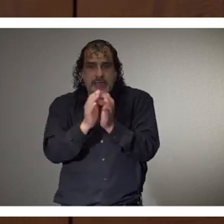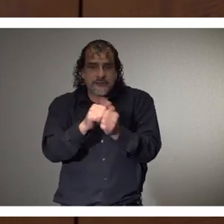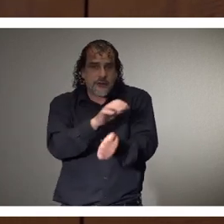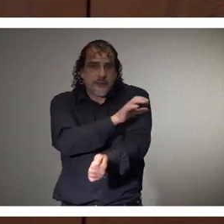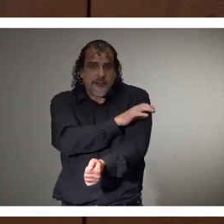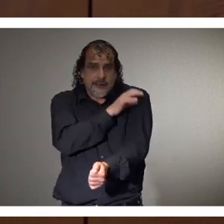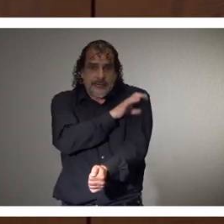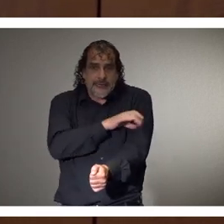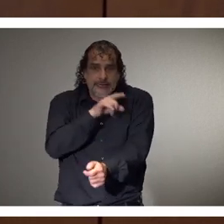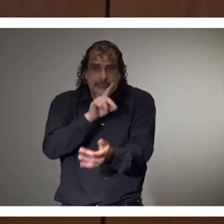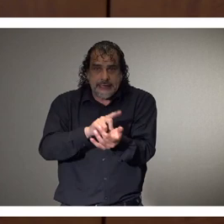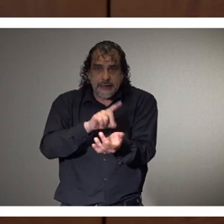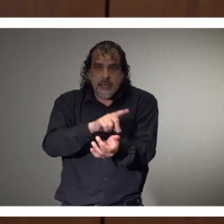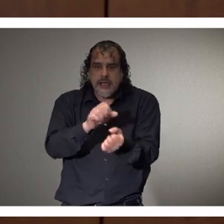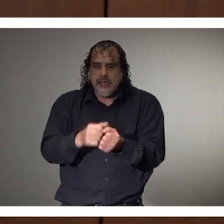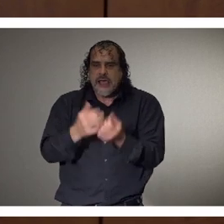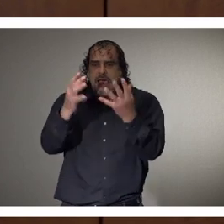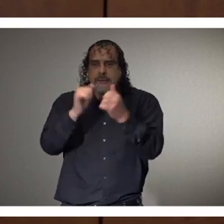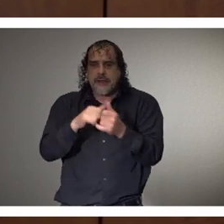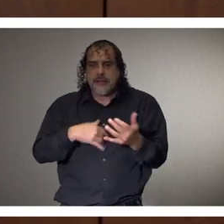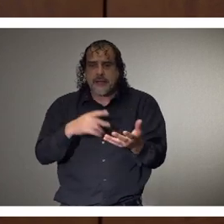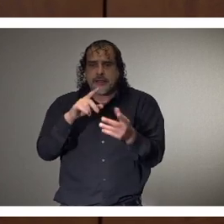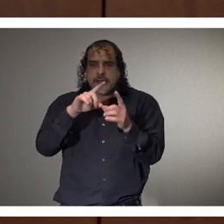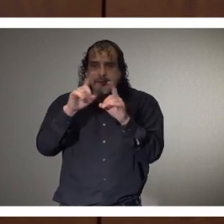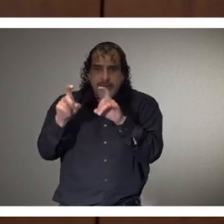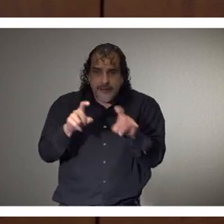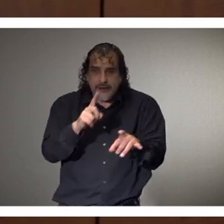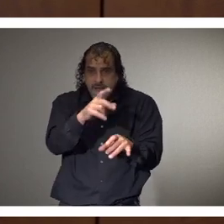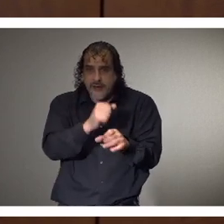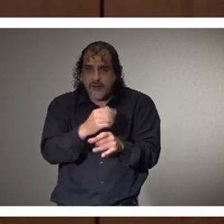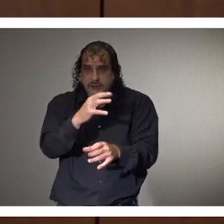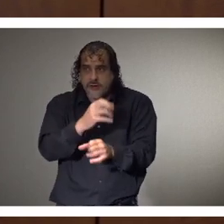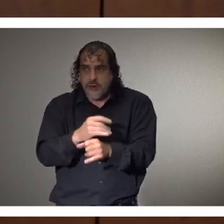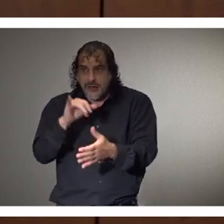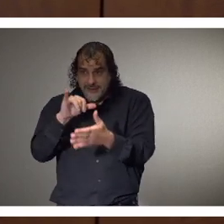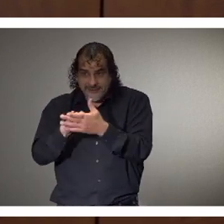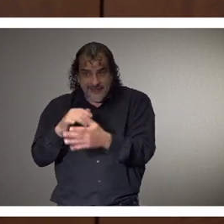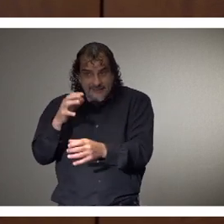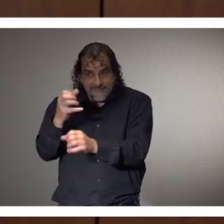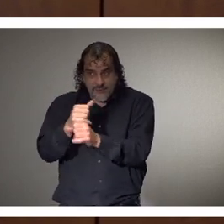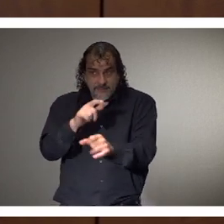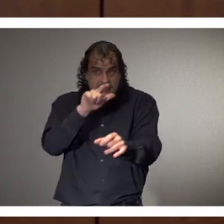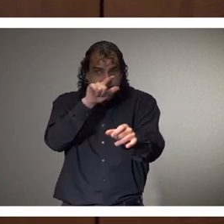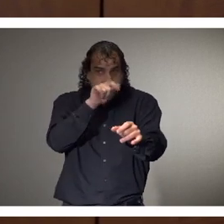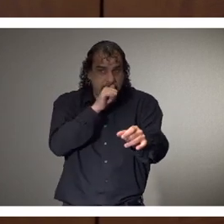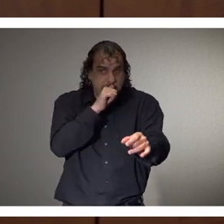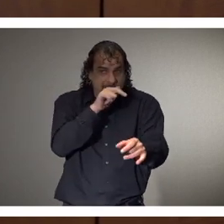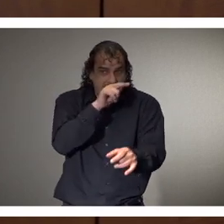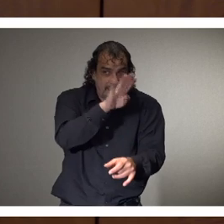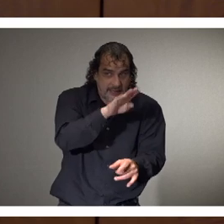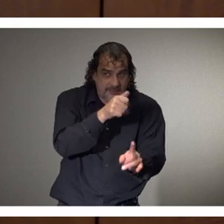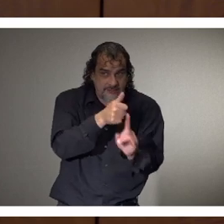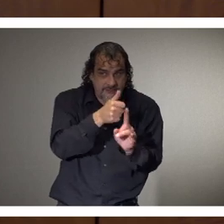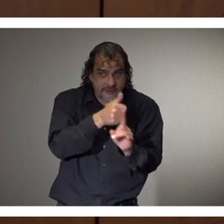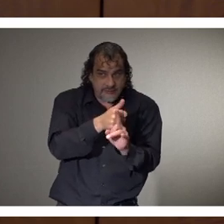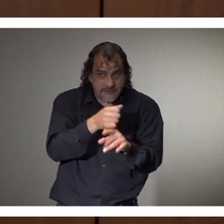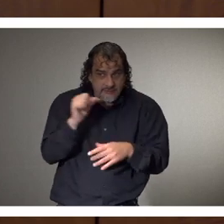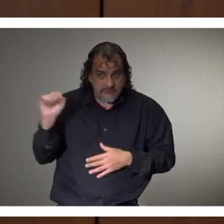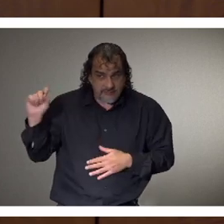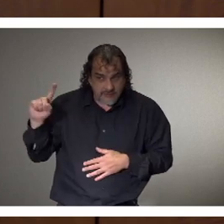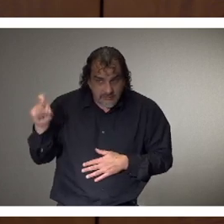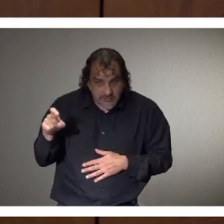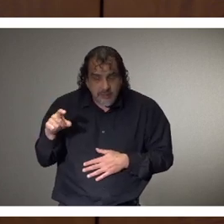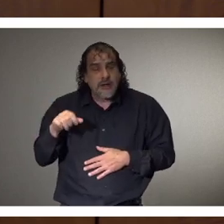is how many samples they're collecting. Is it then complete, is that information coming from private labs specifically? Right. Our, our